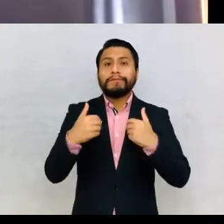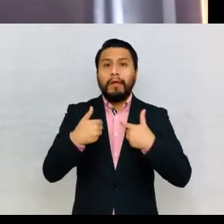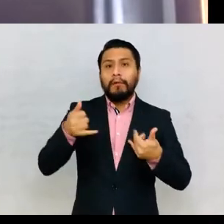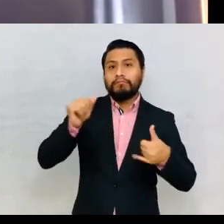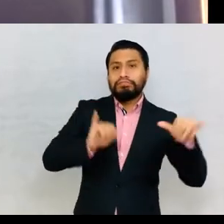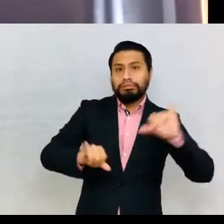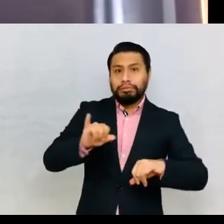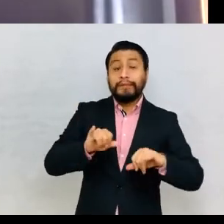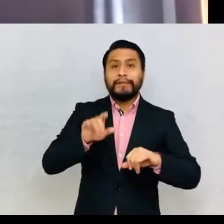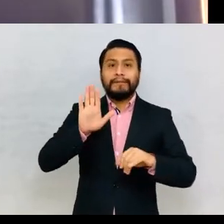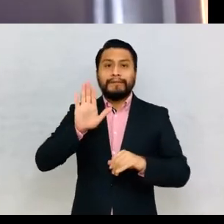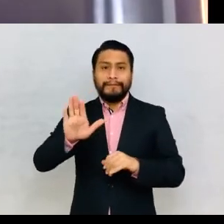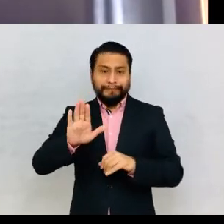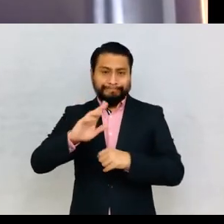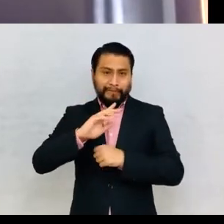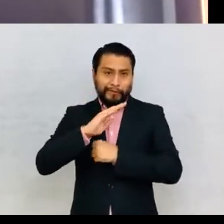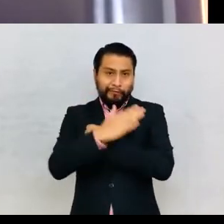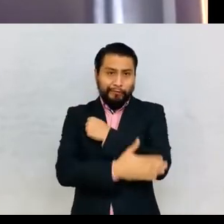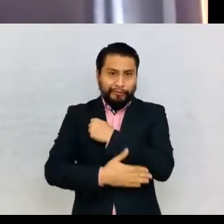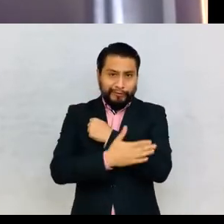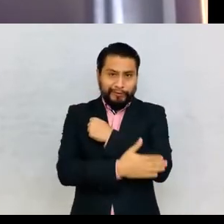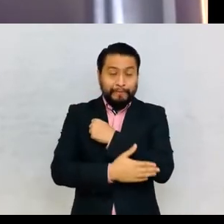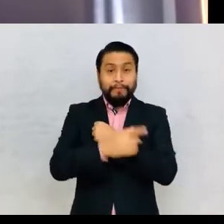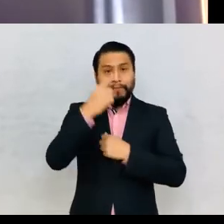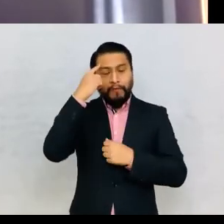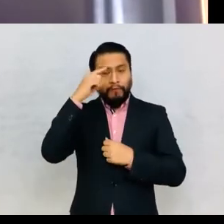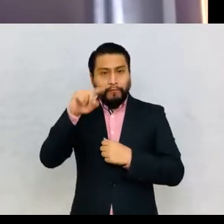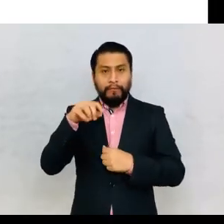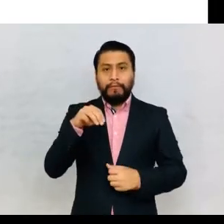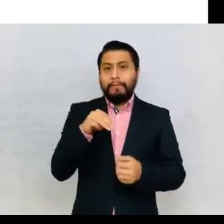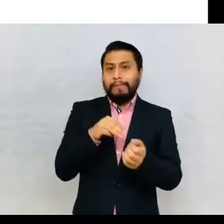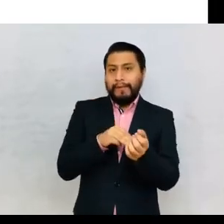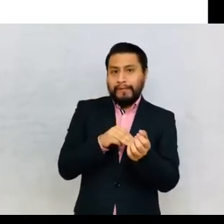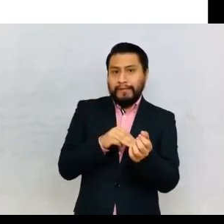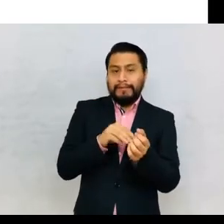of the National Medical Institute, to measure school-aged children.